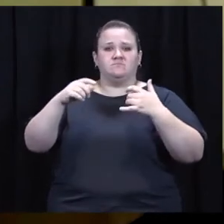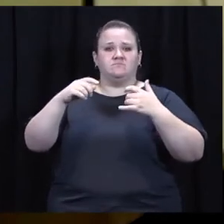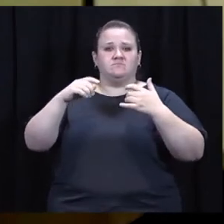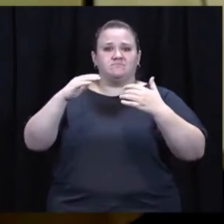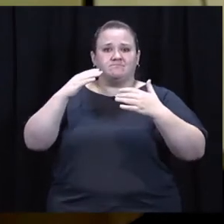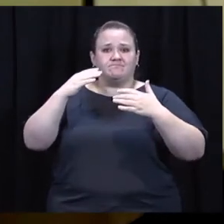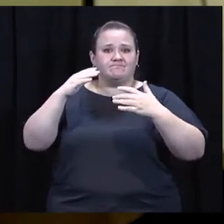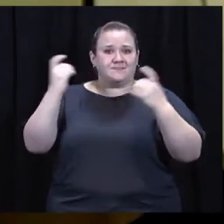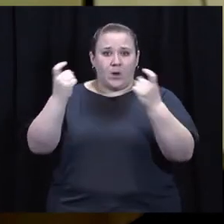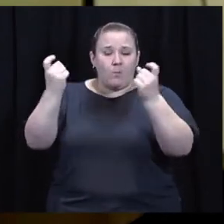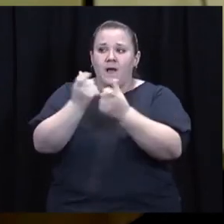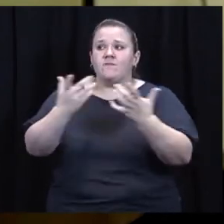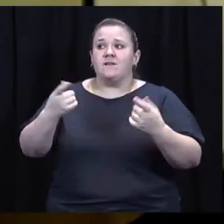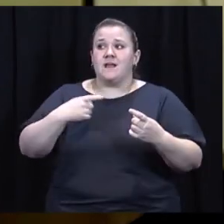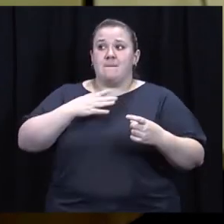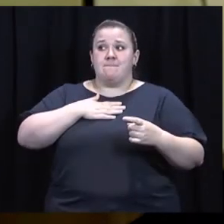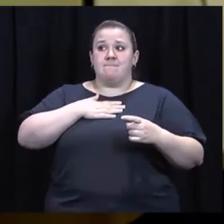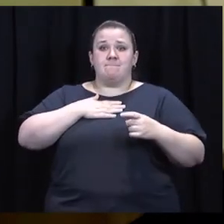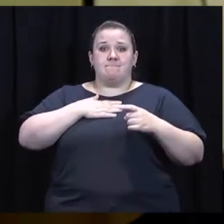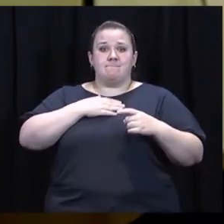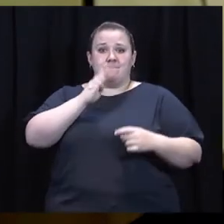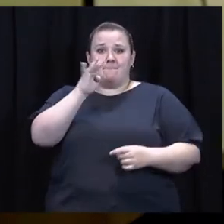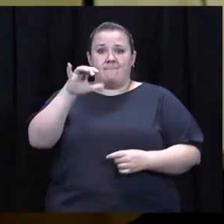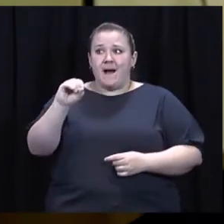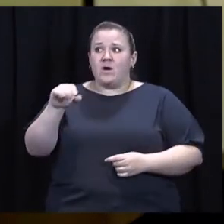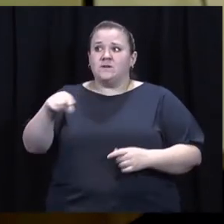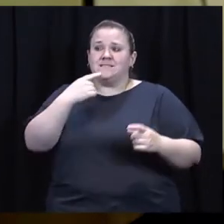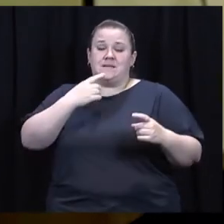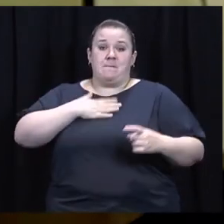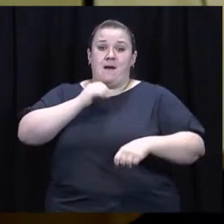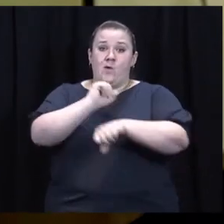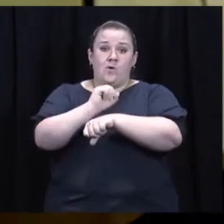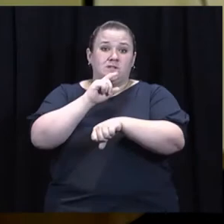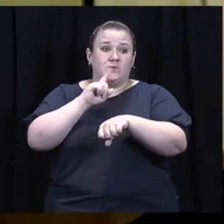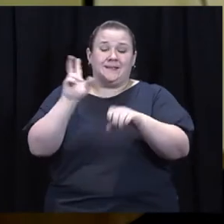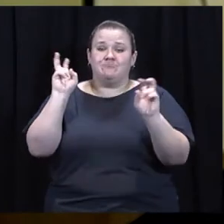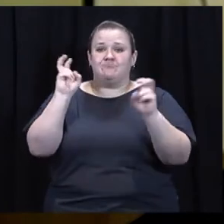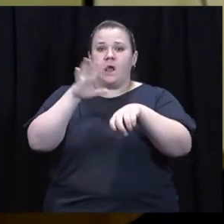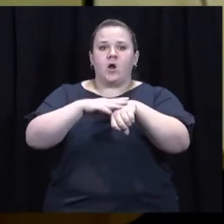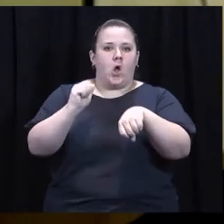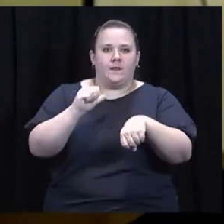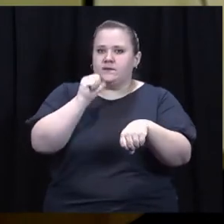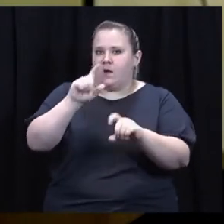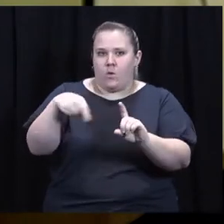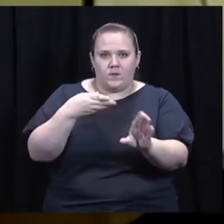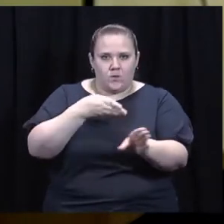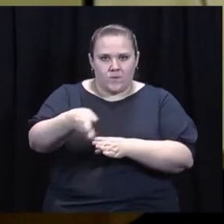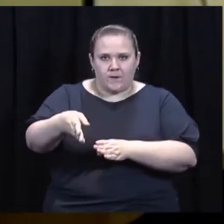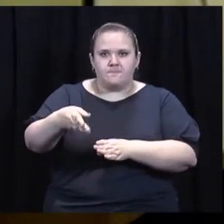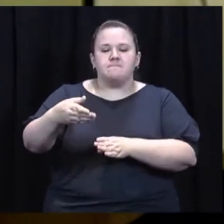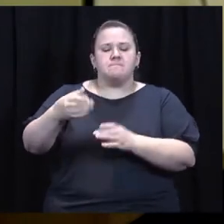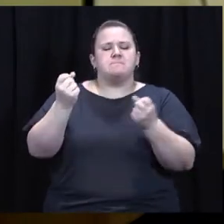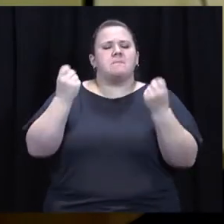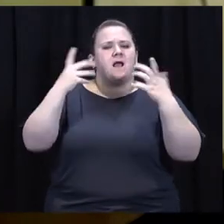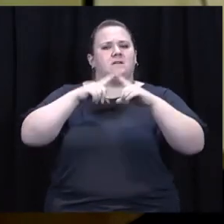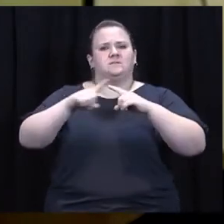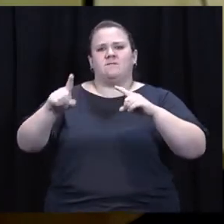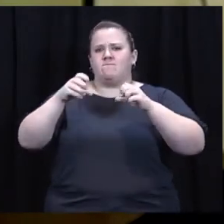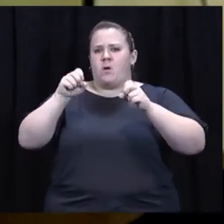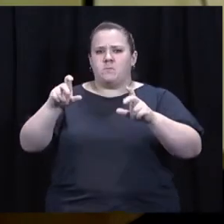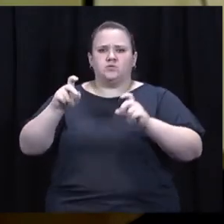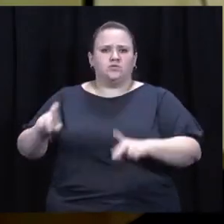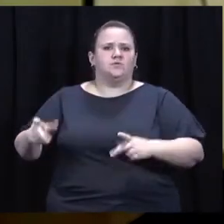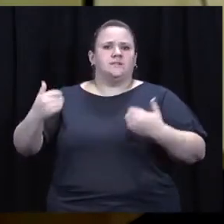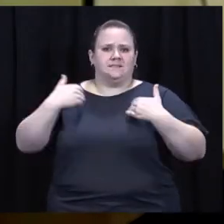surrounding communities. As stated in my biography, my work is a calling and it is not something that I consider simply a career. I'm